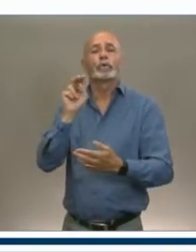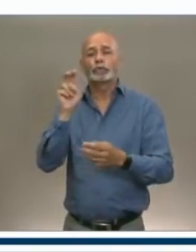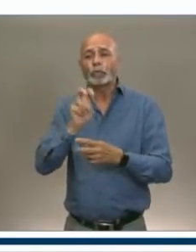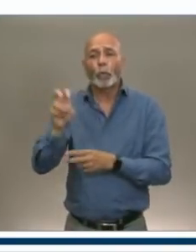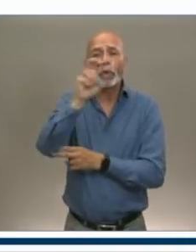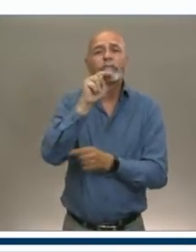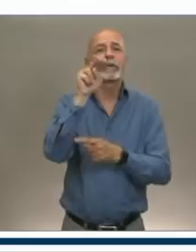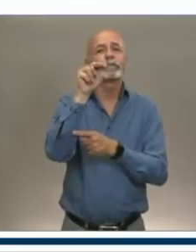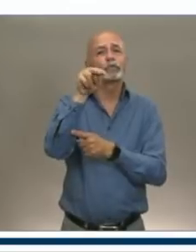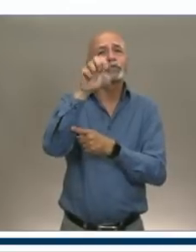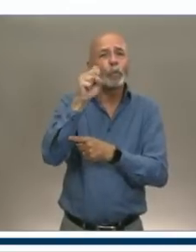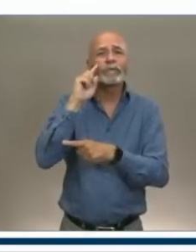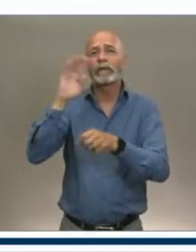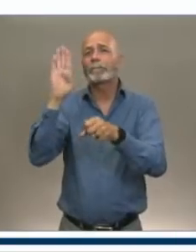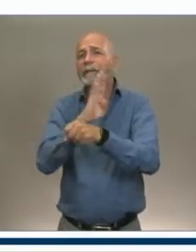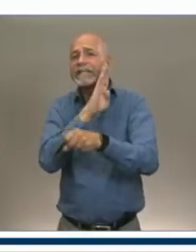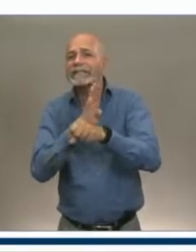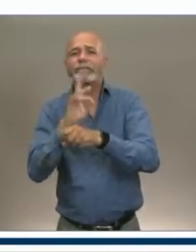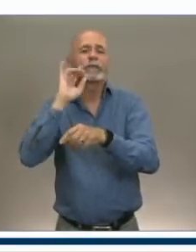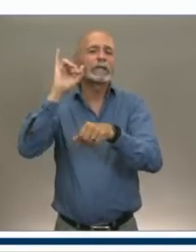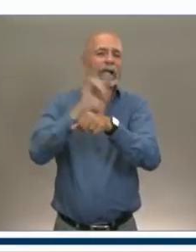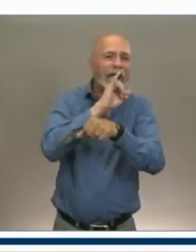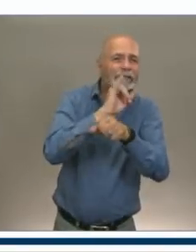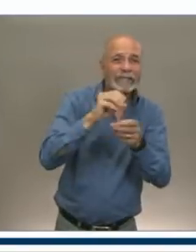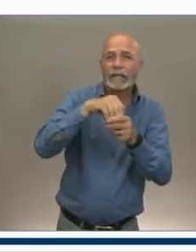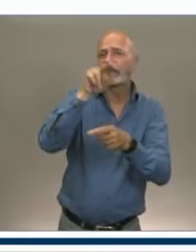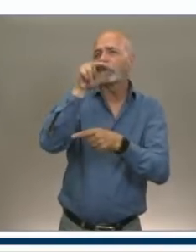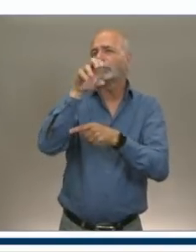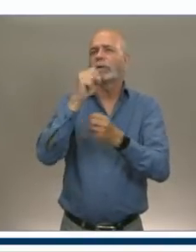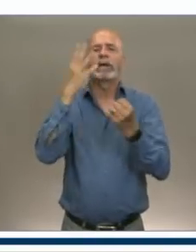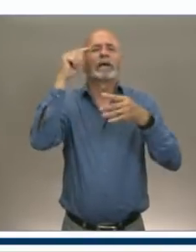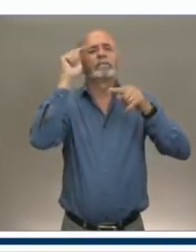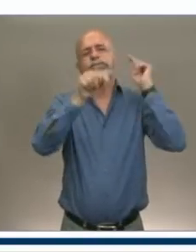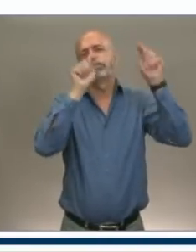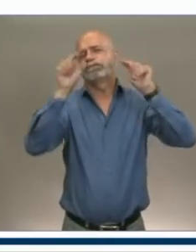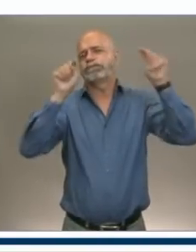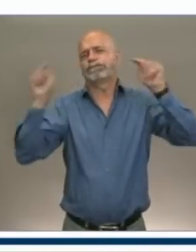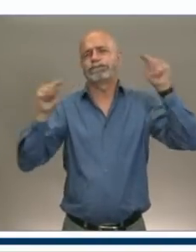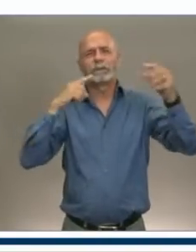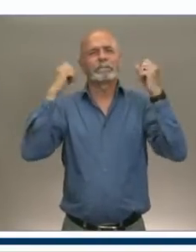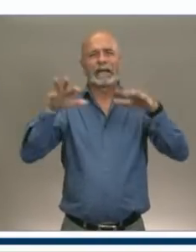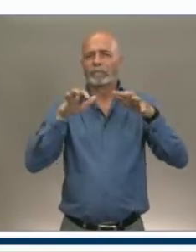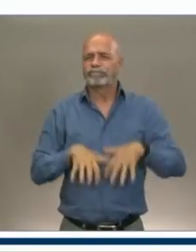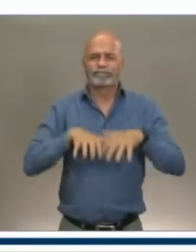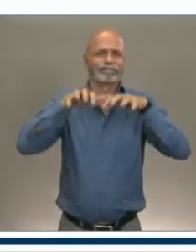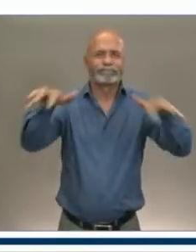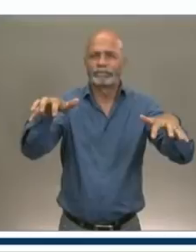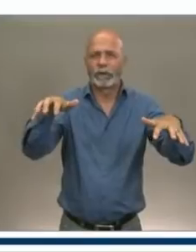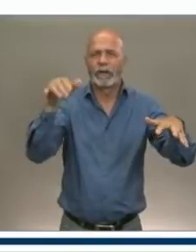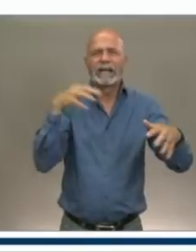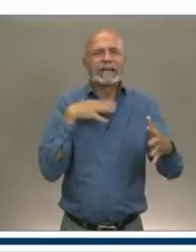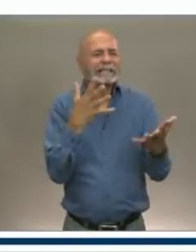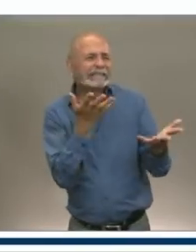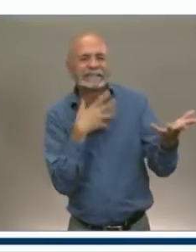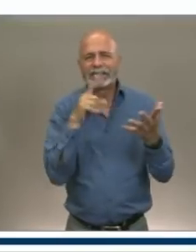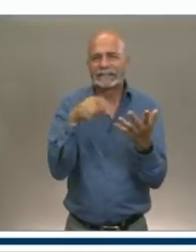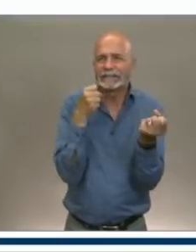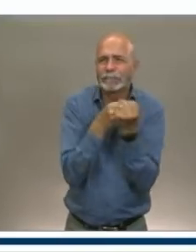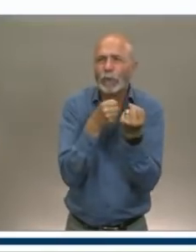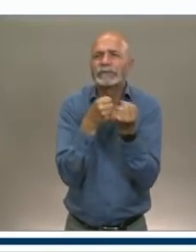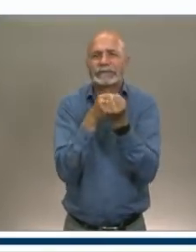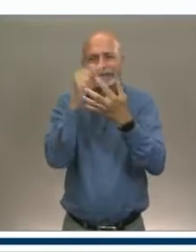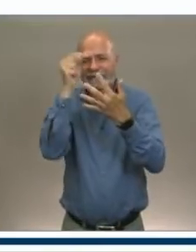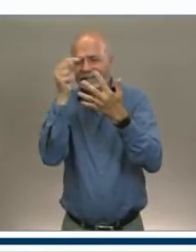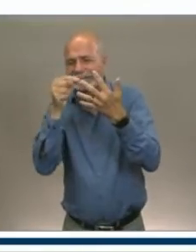of Nova Scotia and with many members of the sector throughout the pandemic. This announcement is shaped